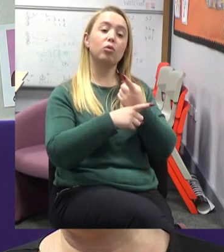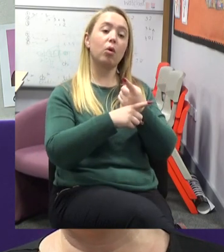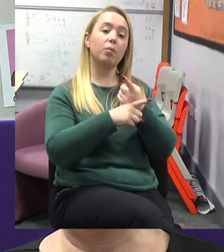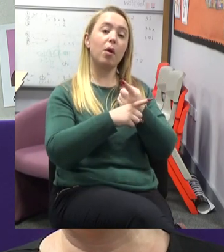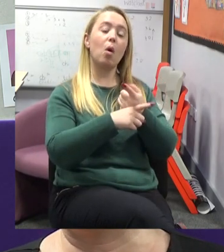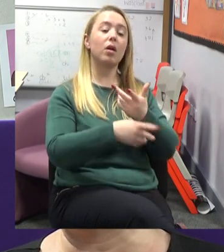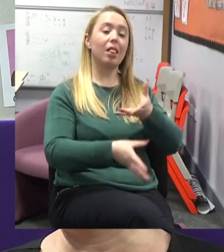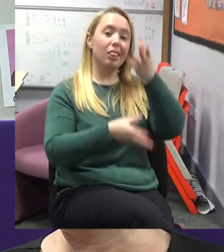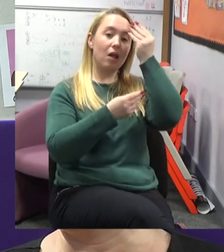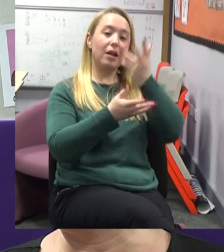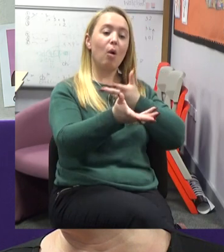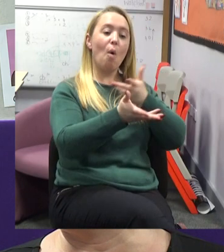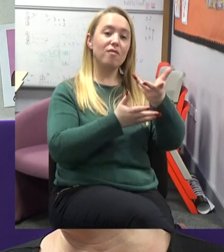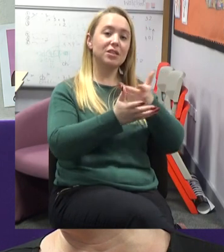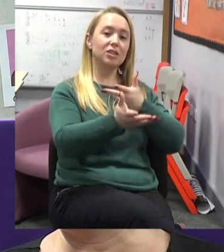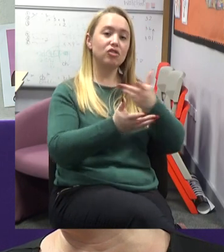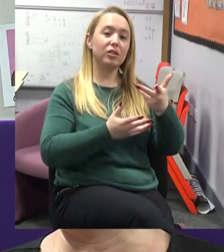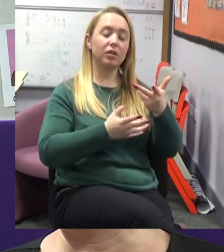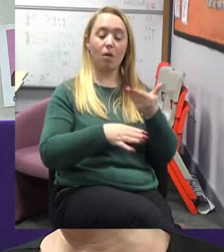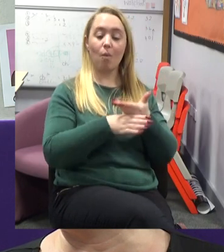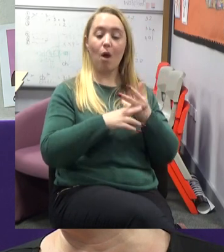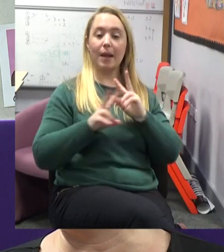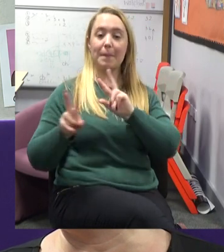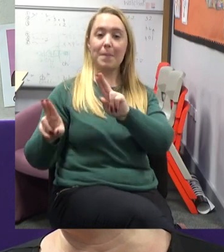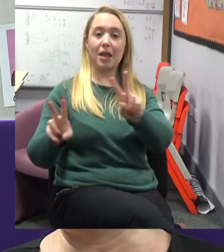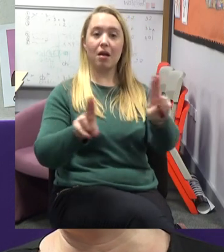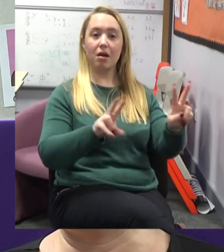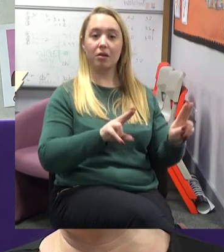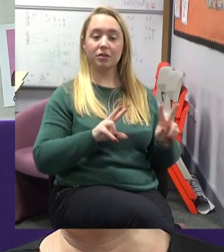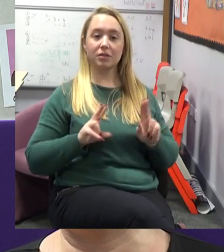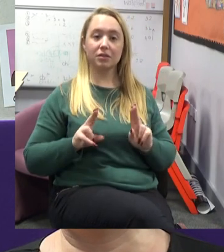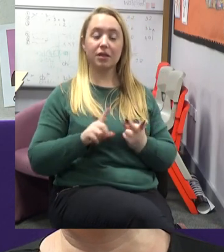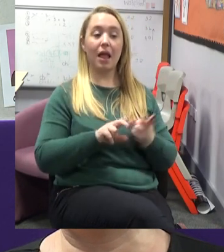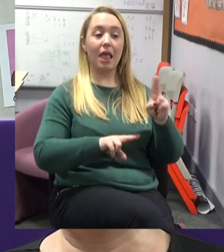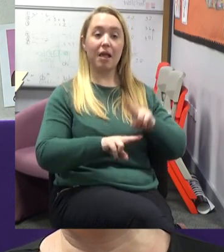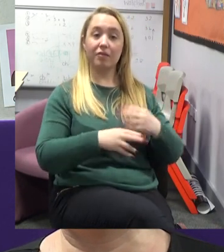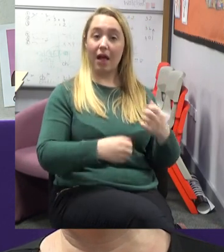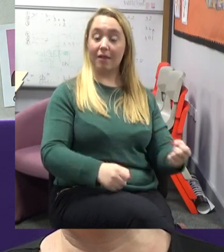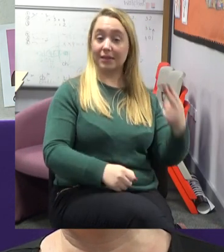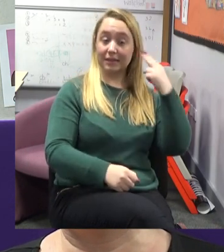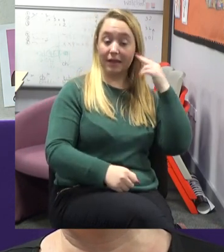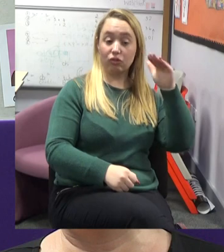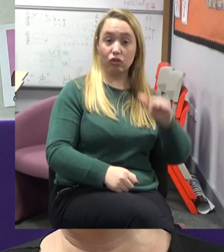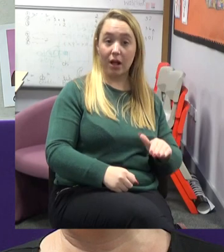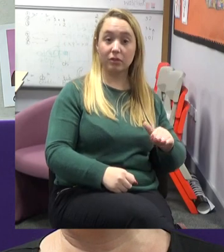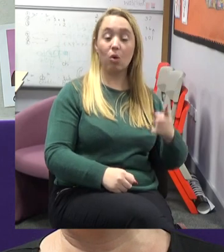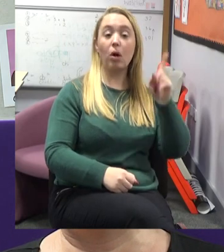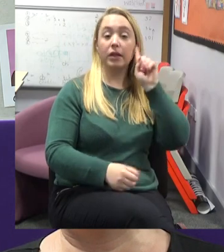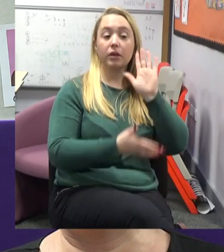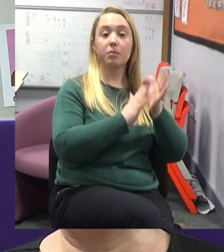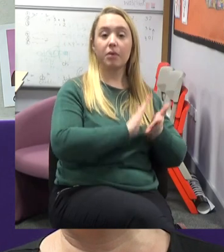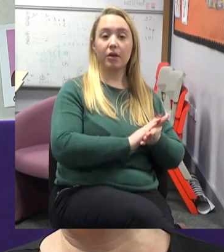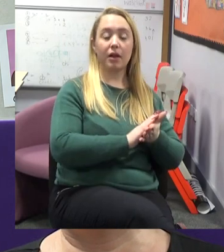work. If you've got a hearing impaired child, it's also involving the children. So I've got children at maths time